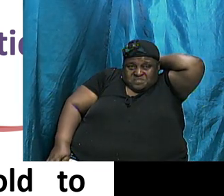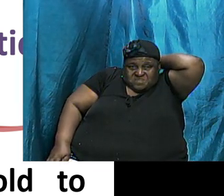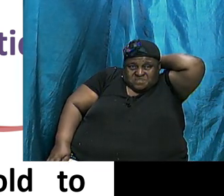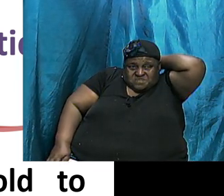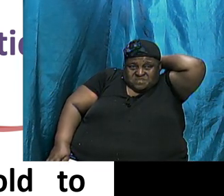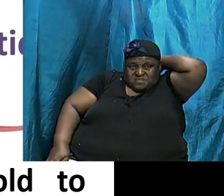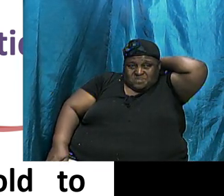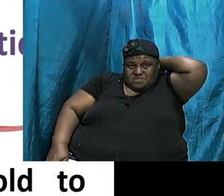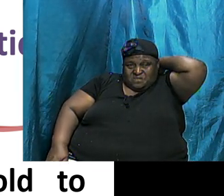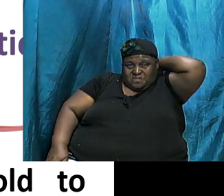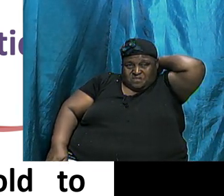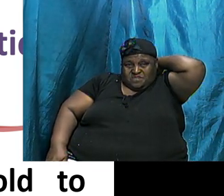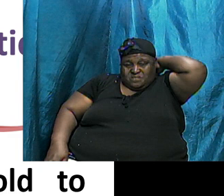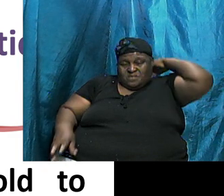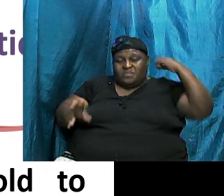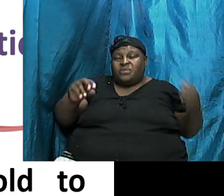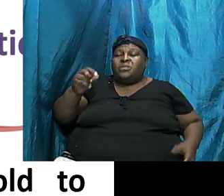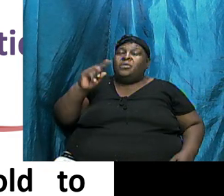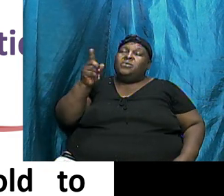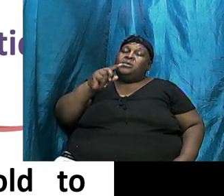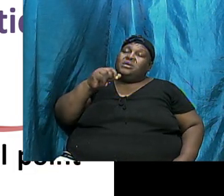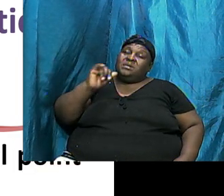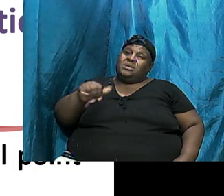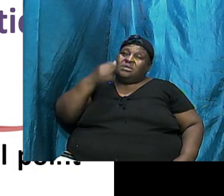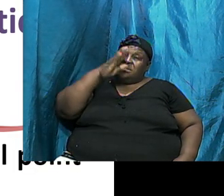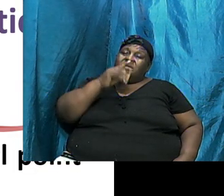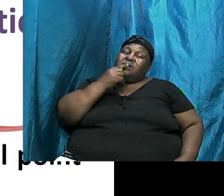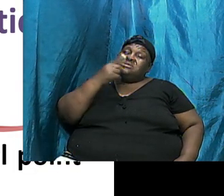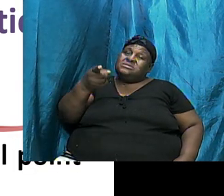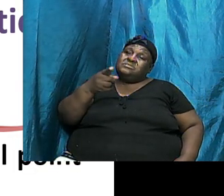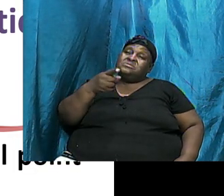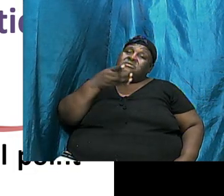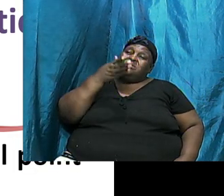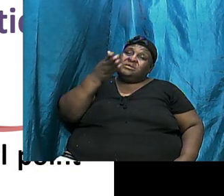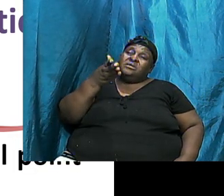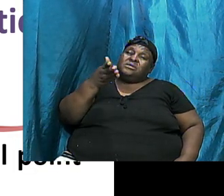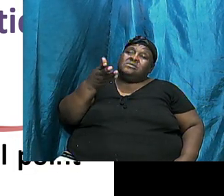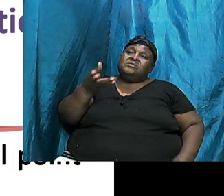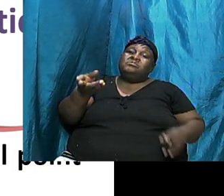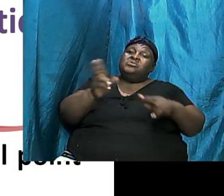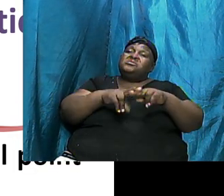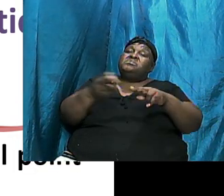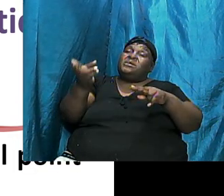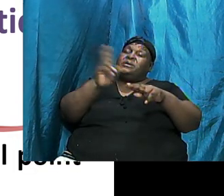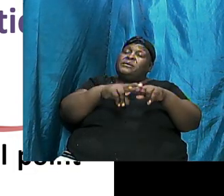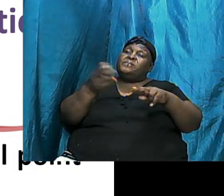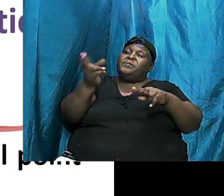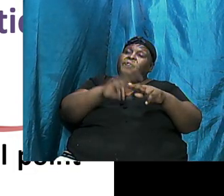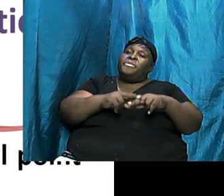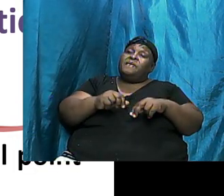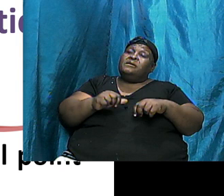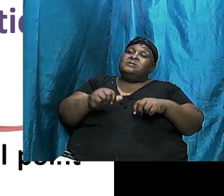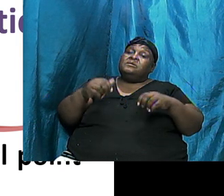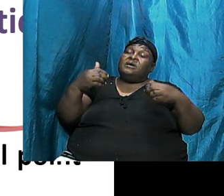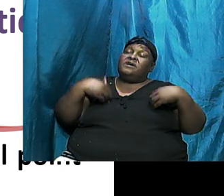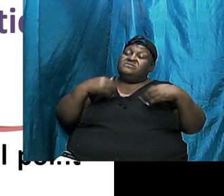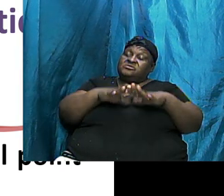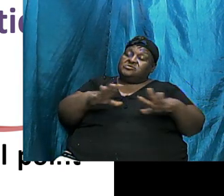And Yet God Told Them To Multiply To Replenish